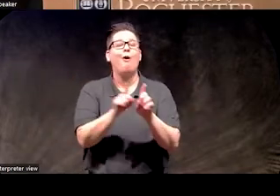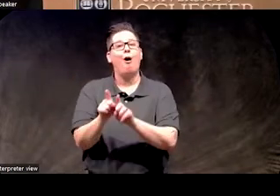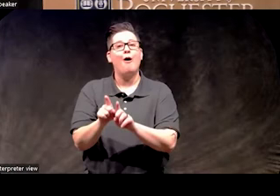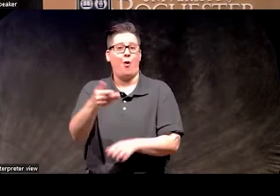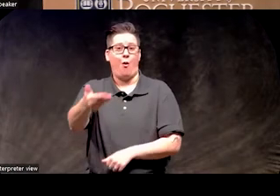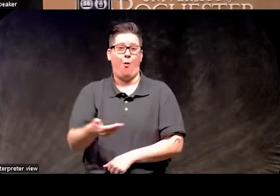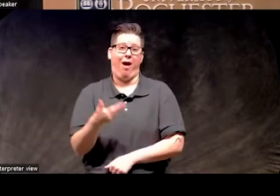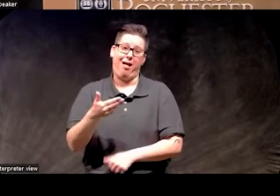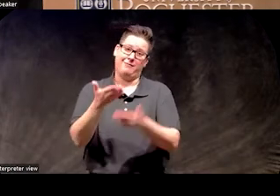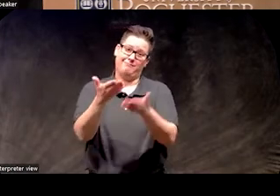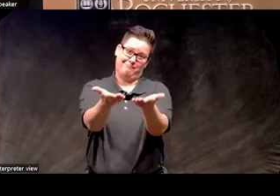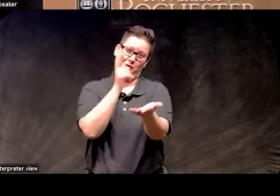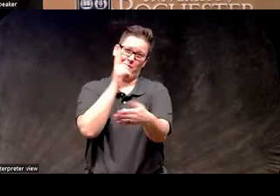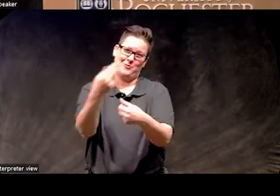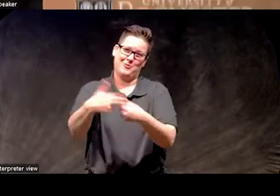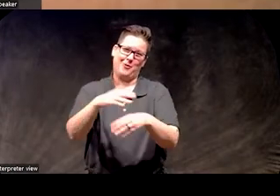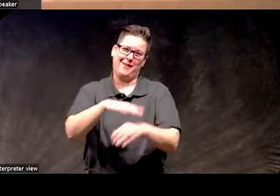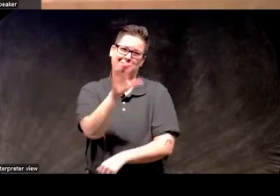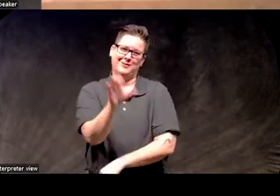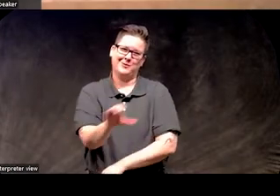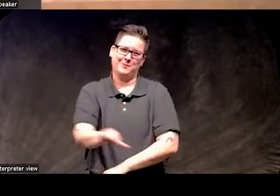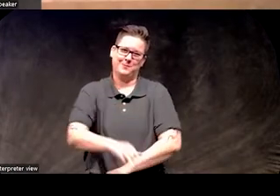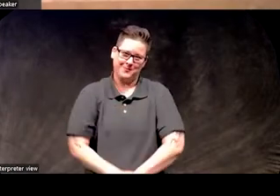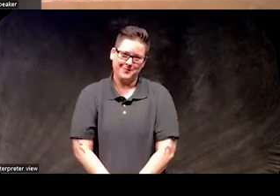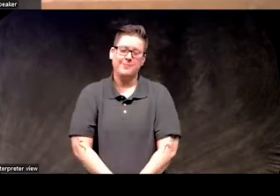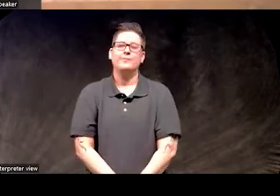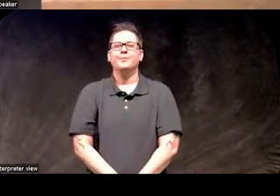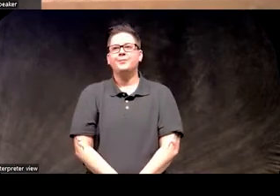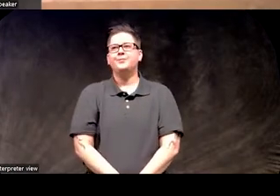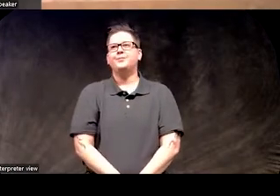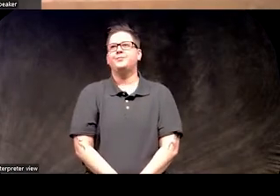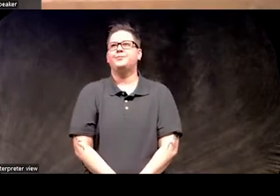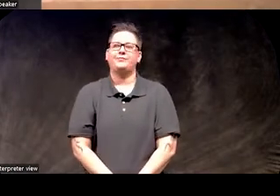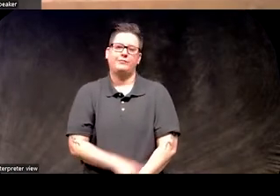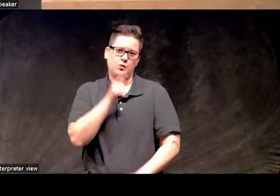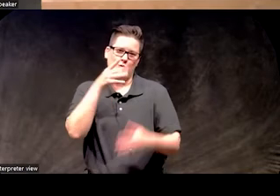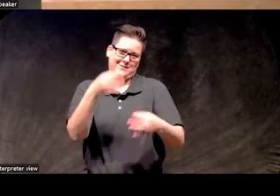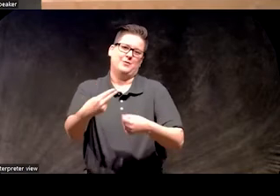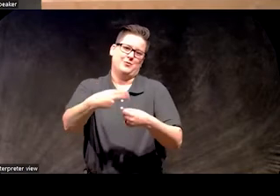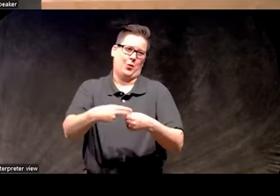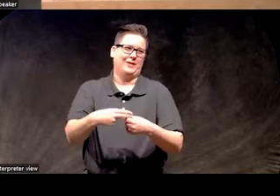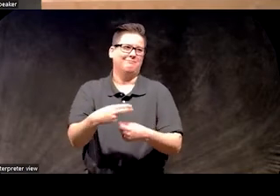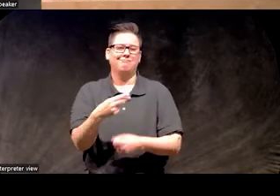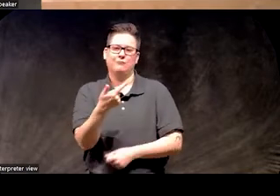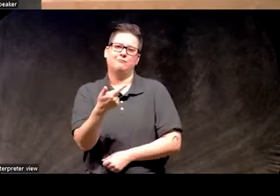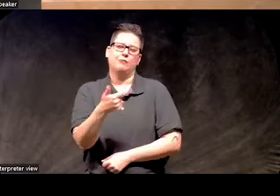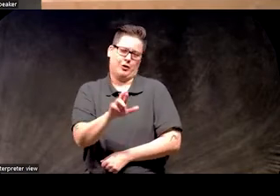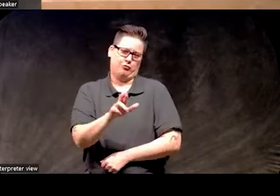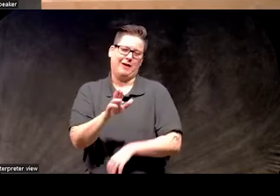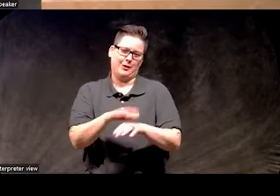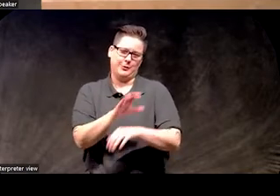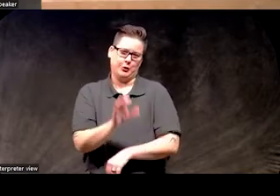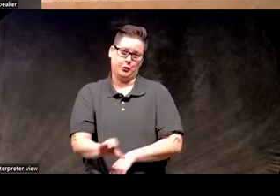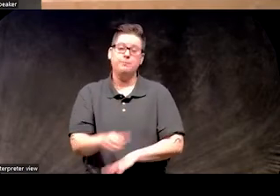to everyone who is joining us virtually for this Clinical Grand Rounds. Before I